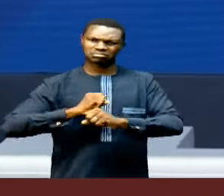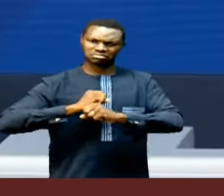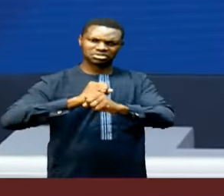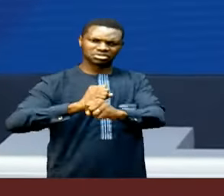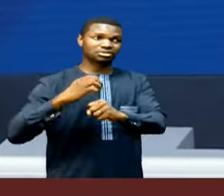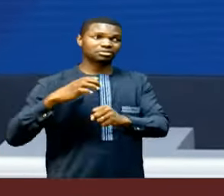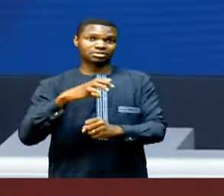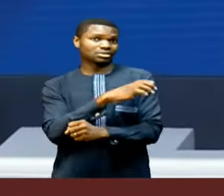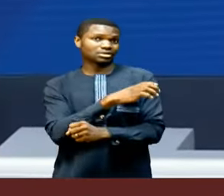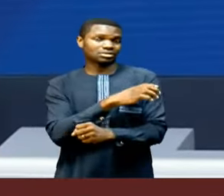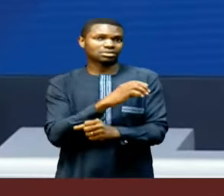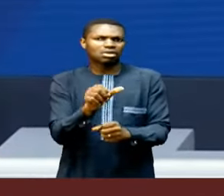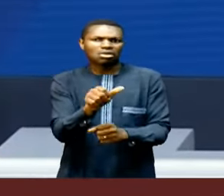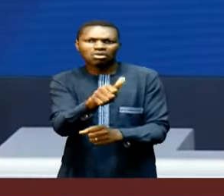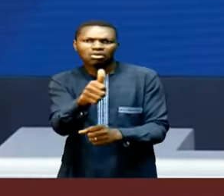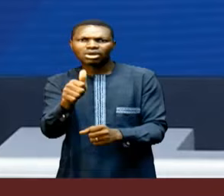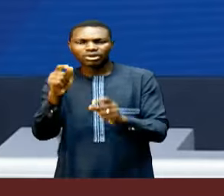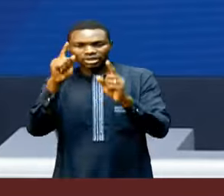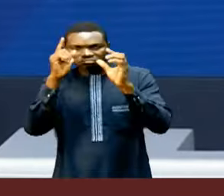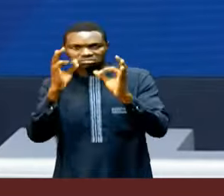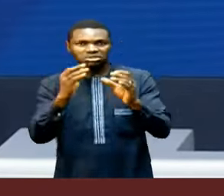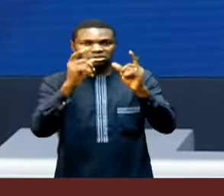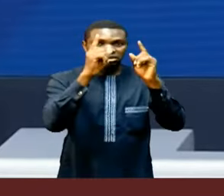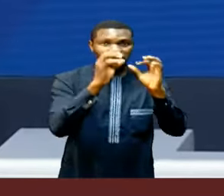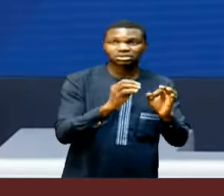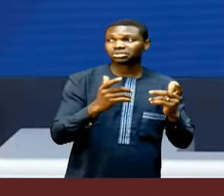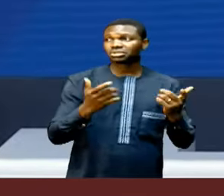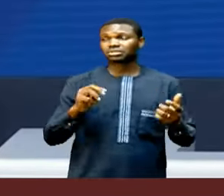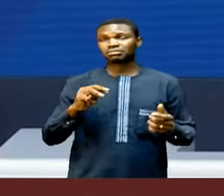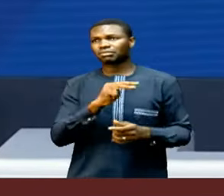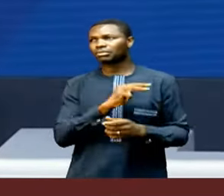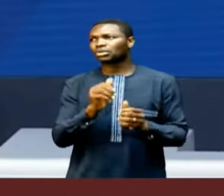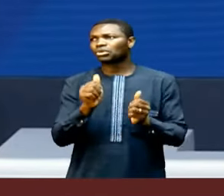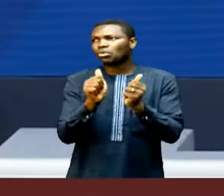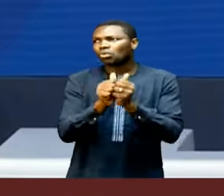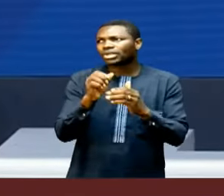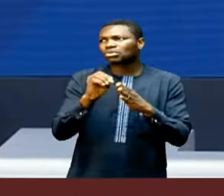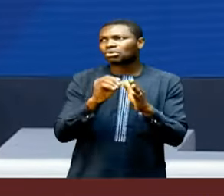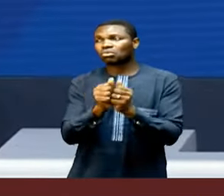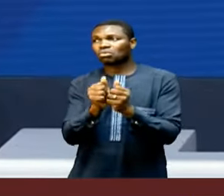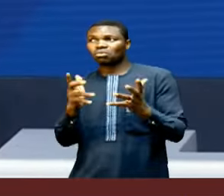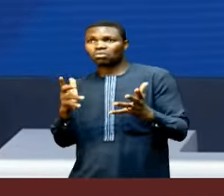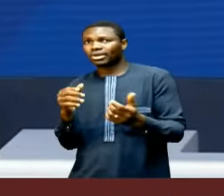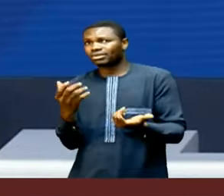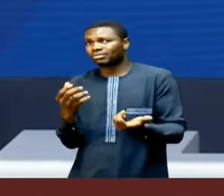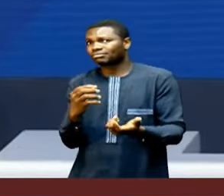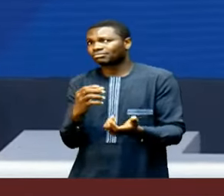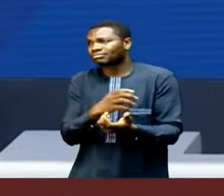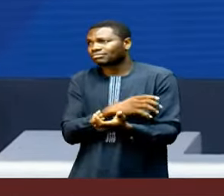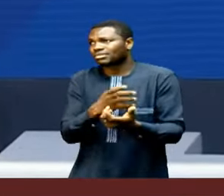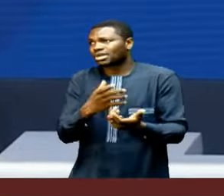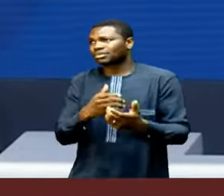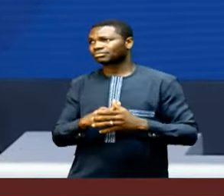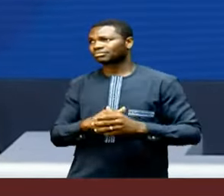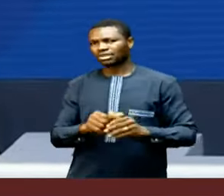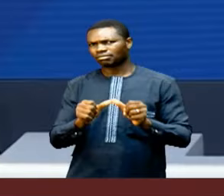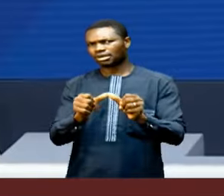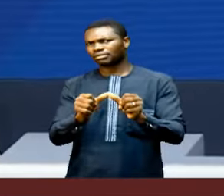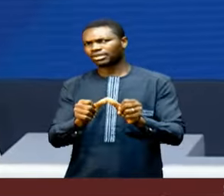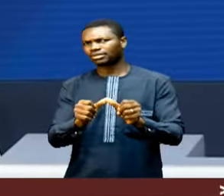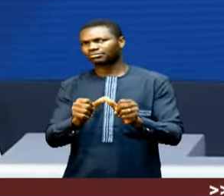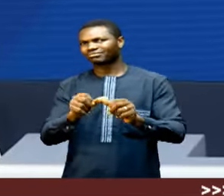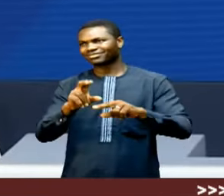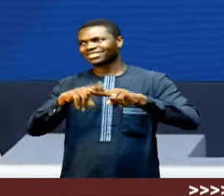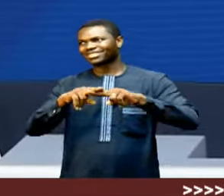are several other key decision-making bodies. With or without veto power? Permanent. Yeah. Seat.